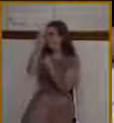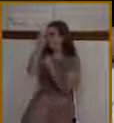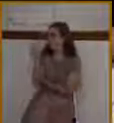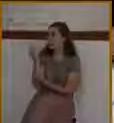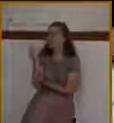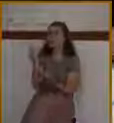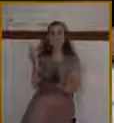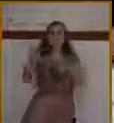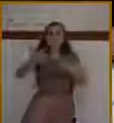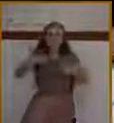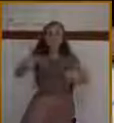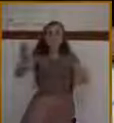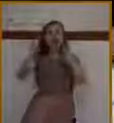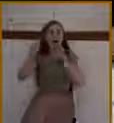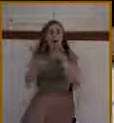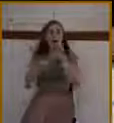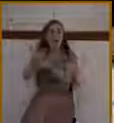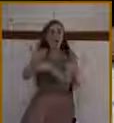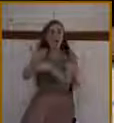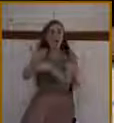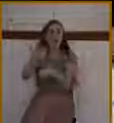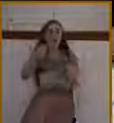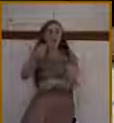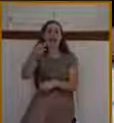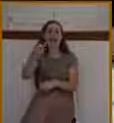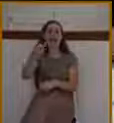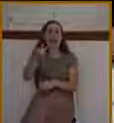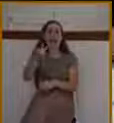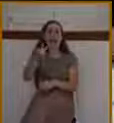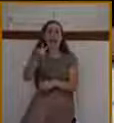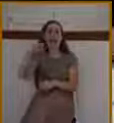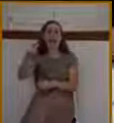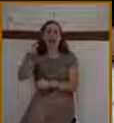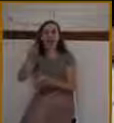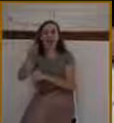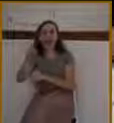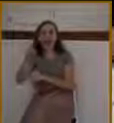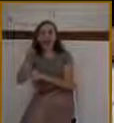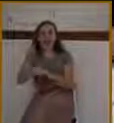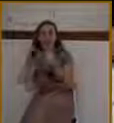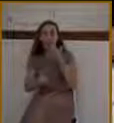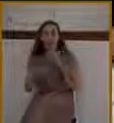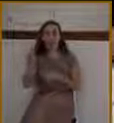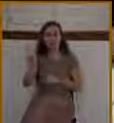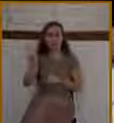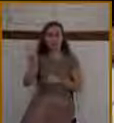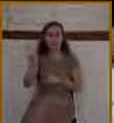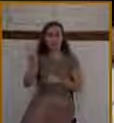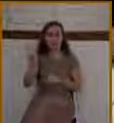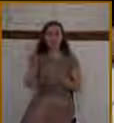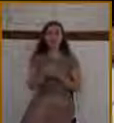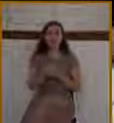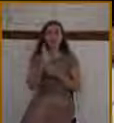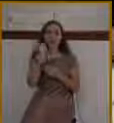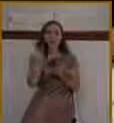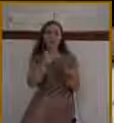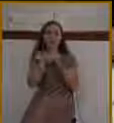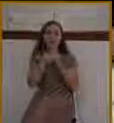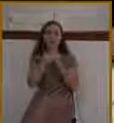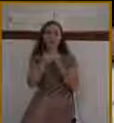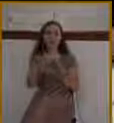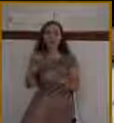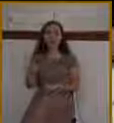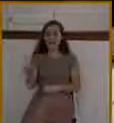2, would you just turn there? Let me just show you this real quick. This is worth it. Go back to the book of Haggai. Let me tell you how to get there. Go left,